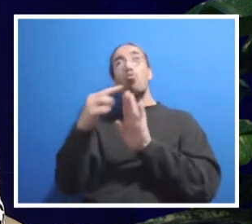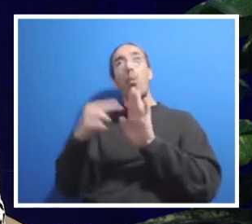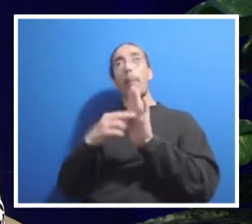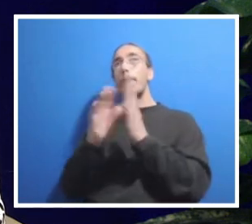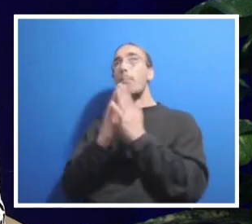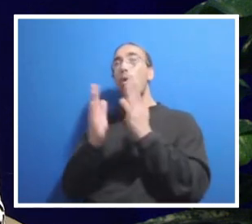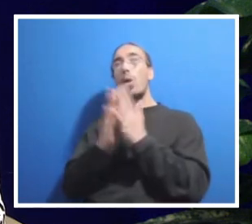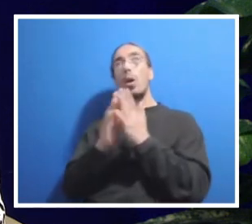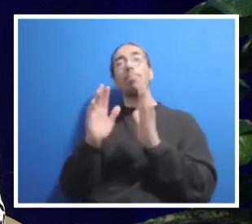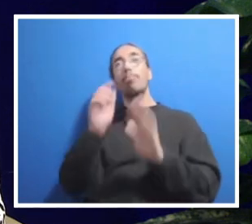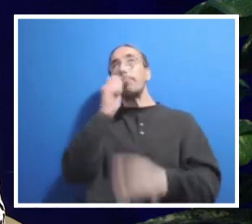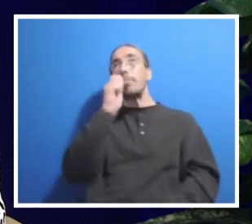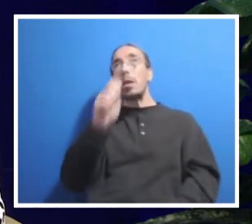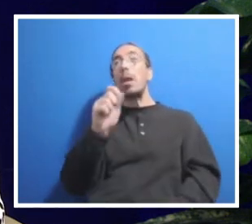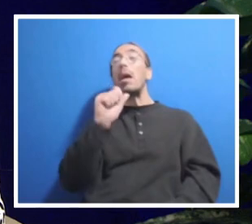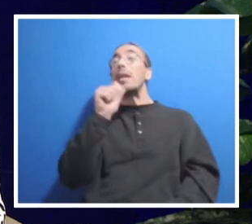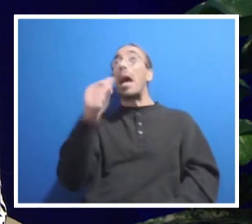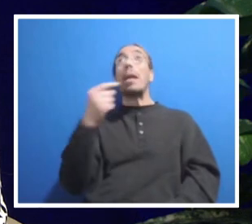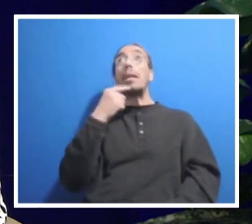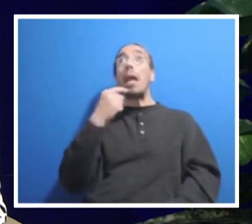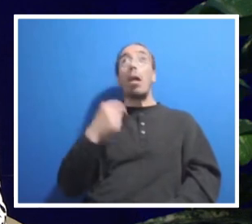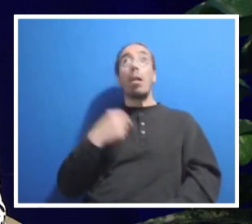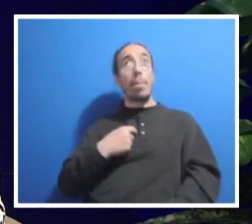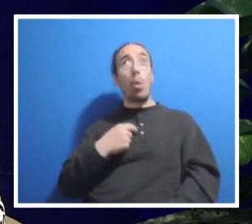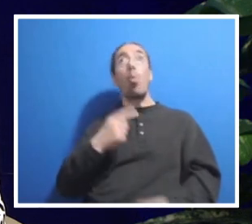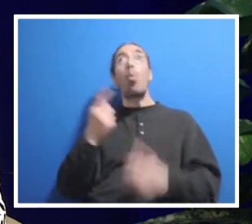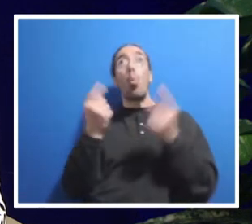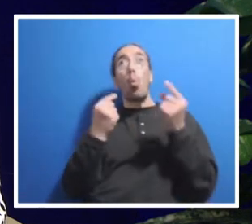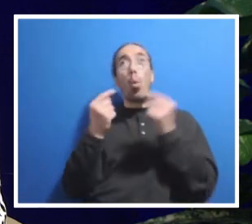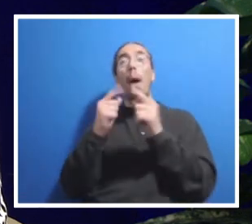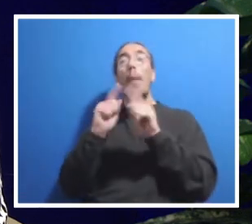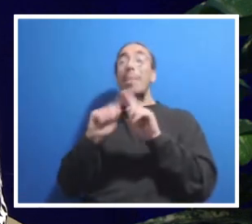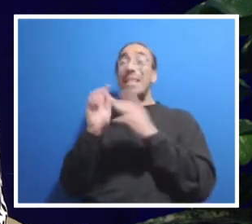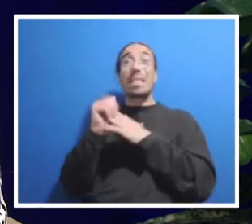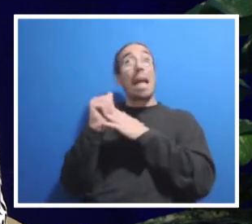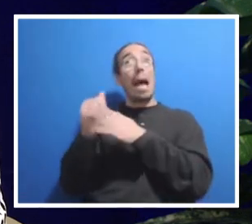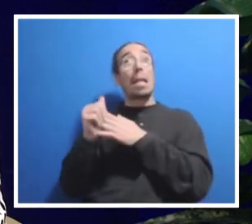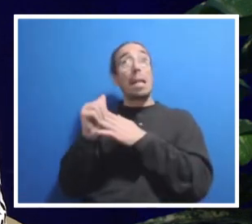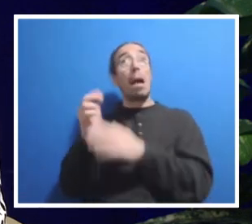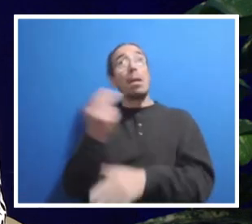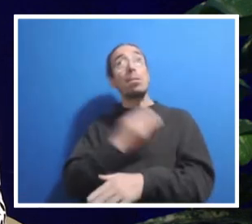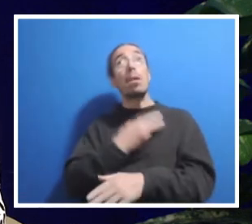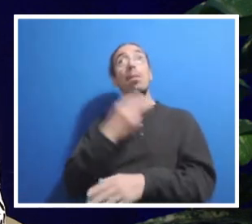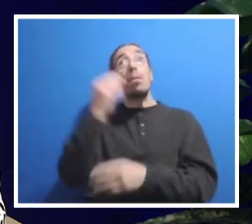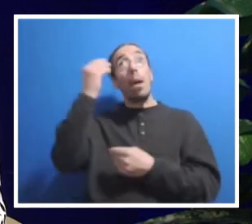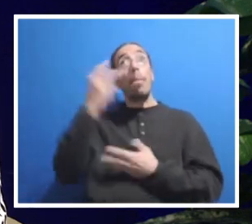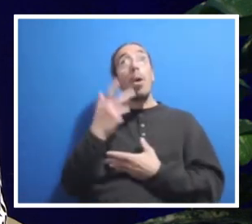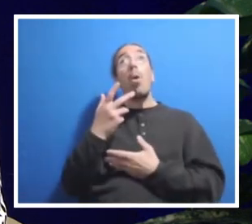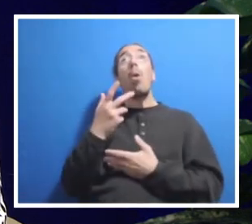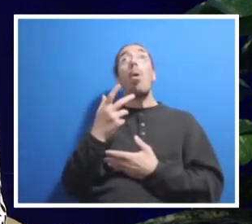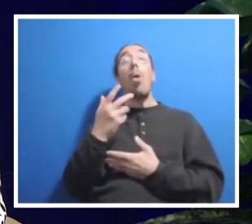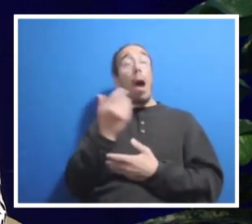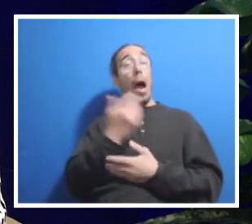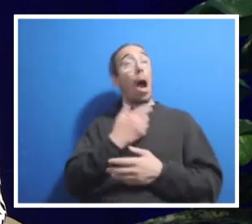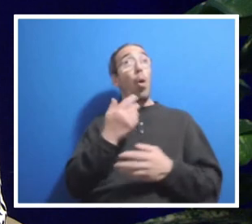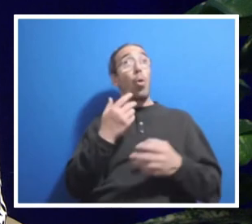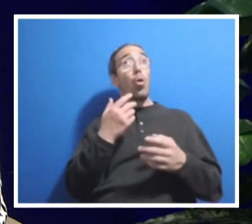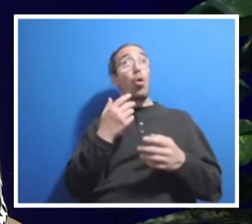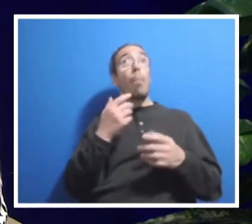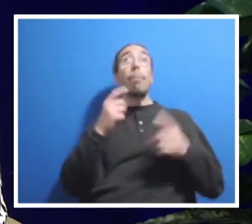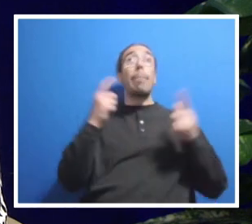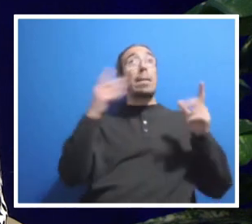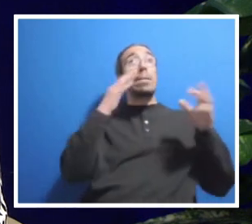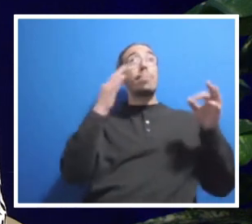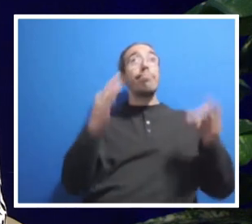it's not telling us what to do, but it's guiding us and telling us here are the decision points you need to think through. So,